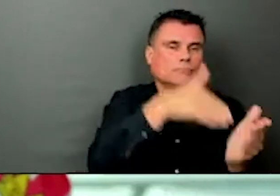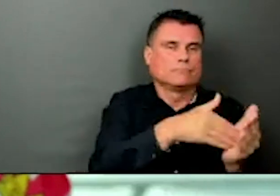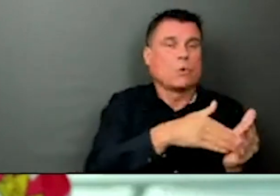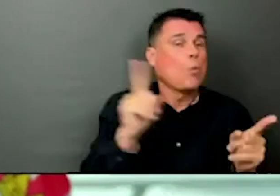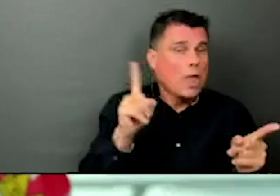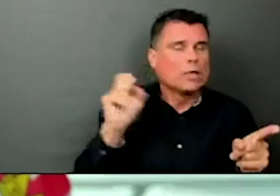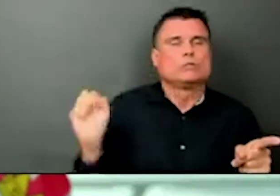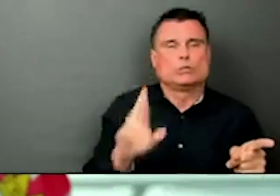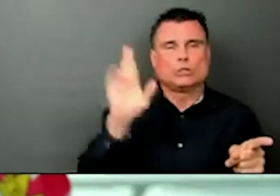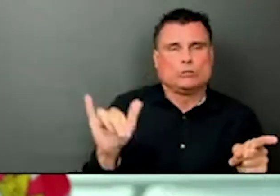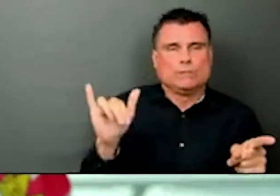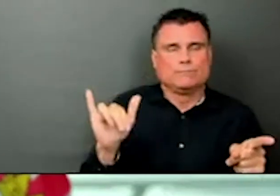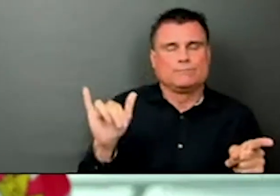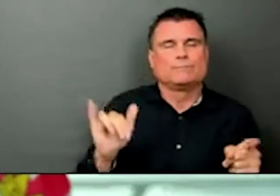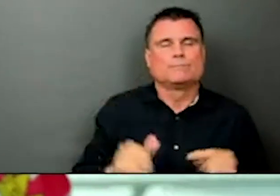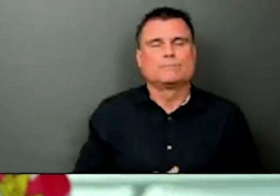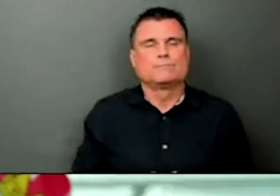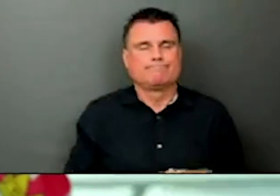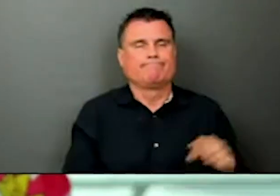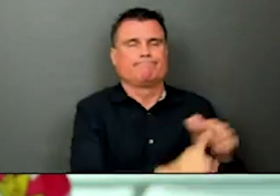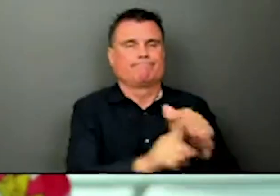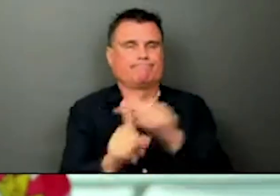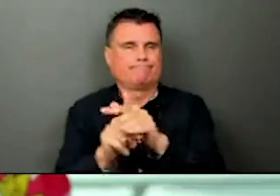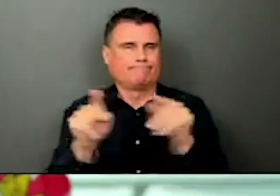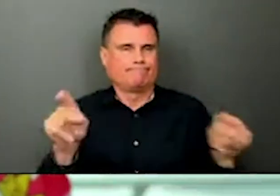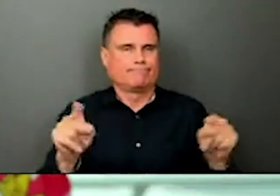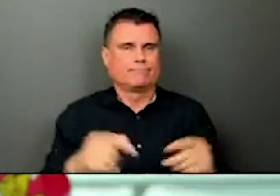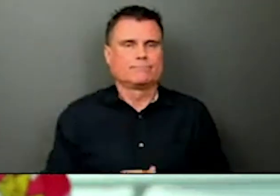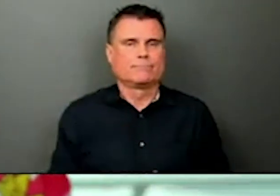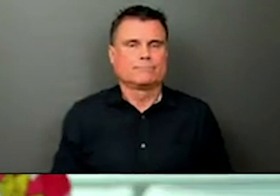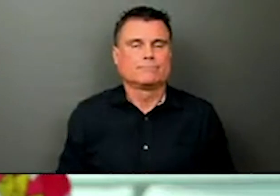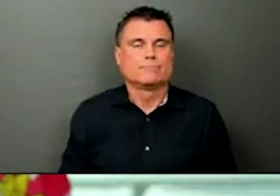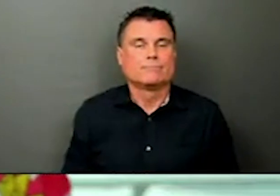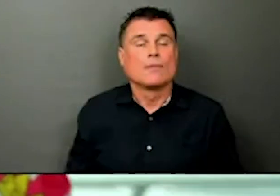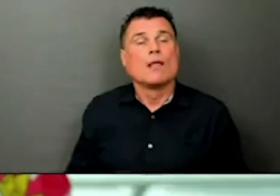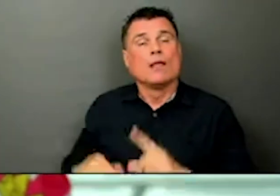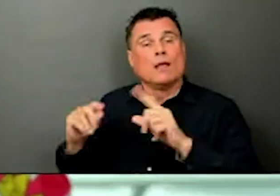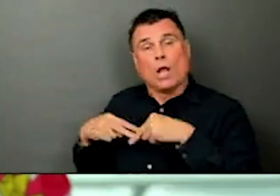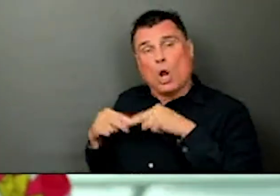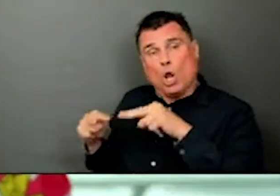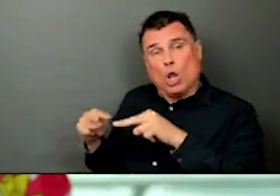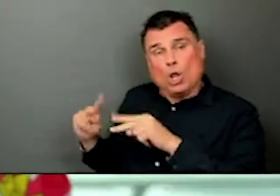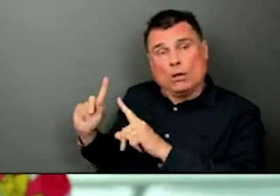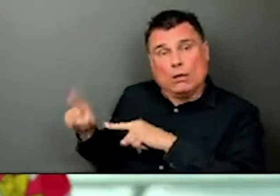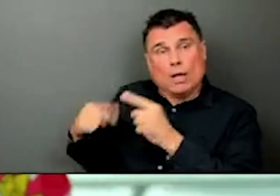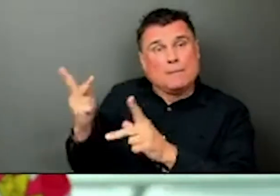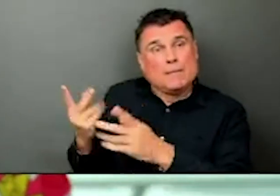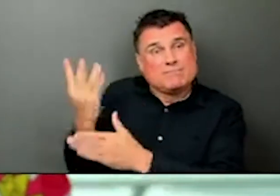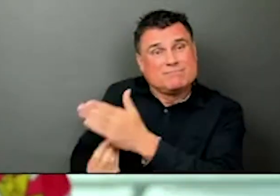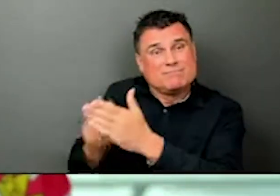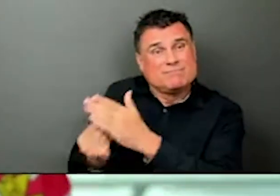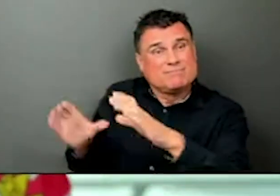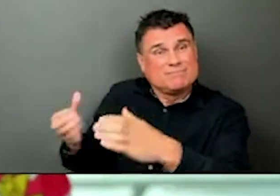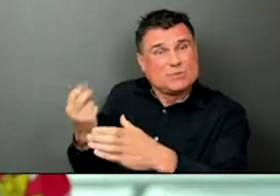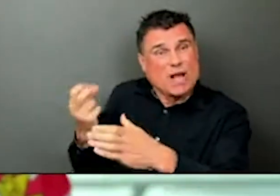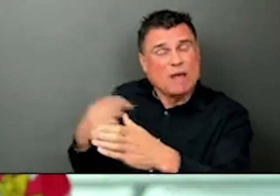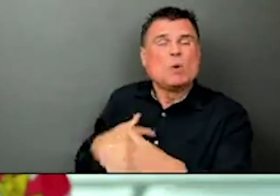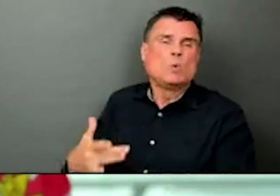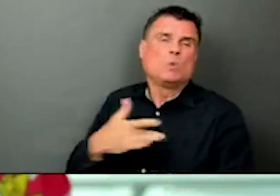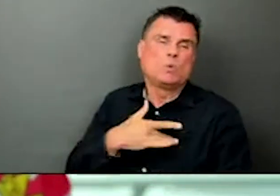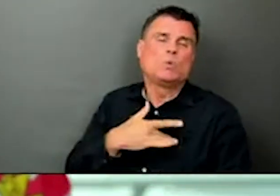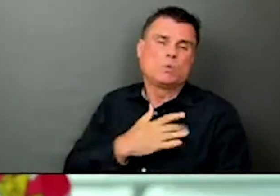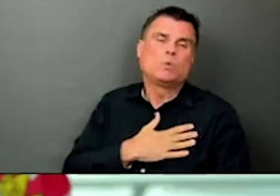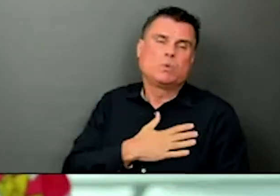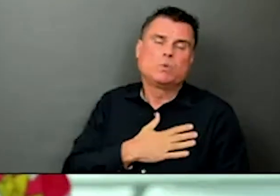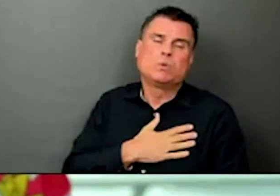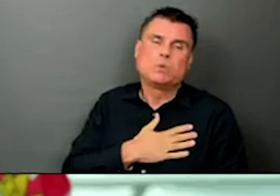These negative outcomes, these losses, are an important reminder of what we have to gain. For the past 16 months, all of us, public